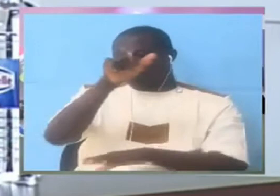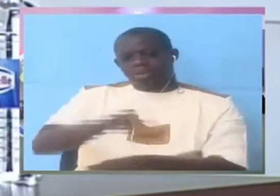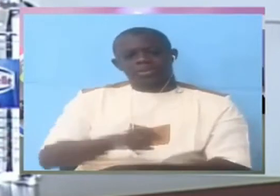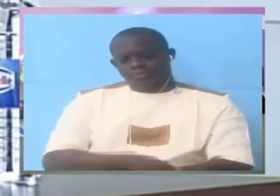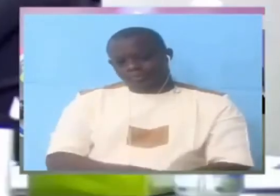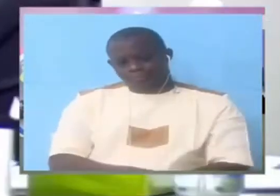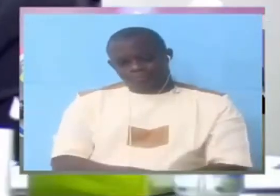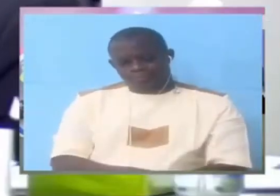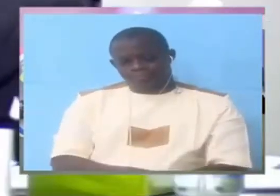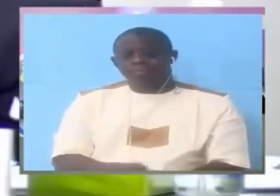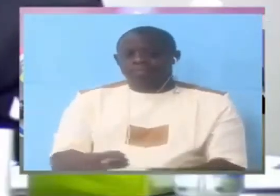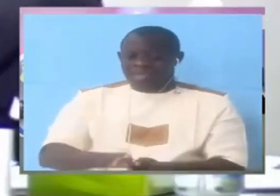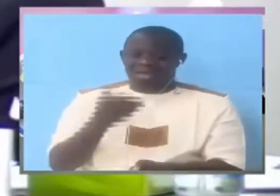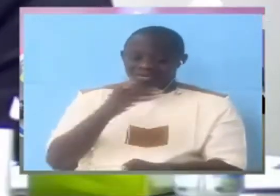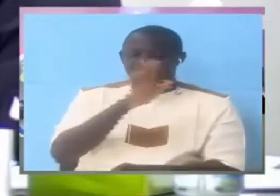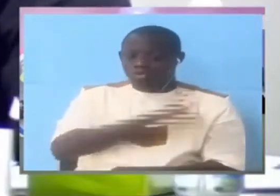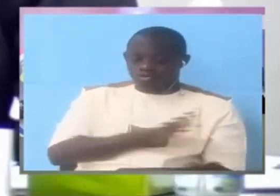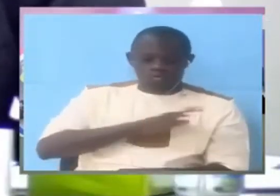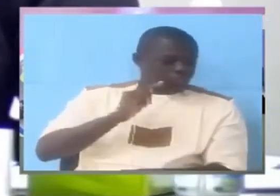Is it also shameful?